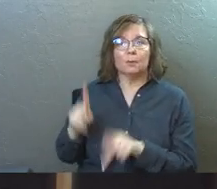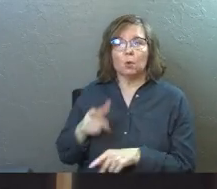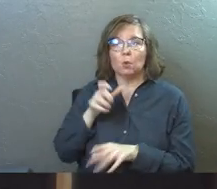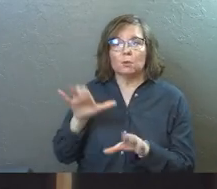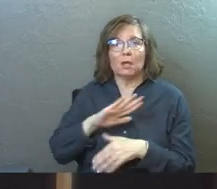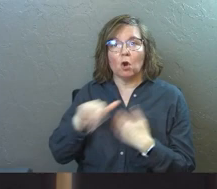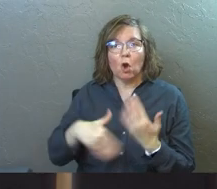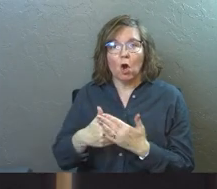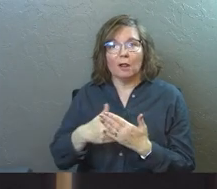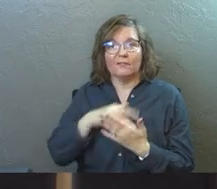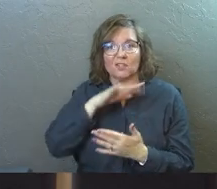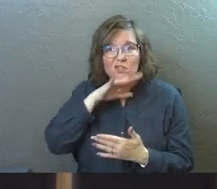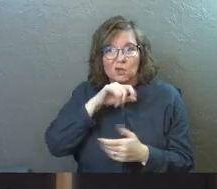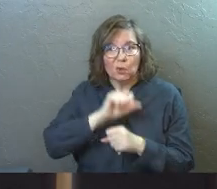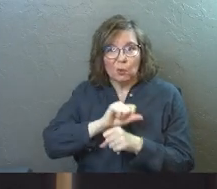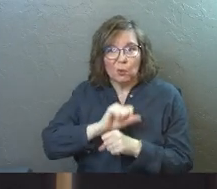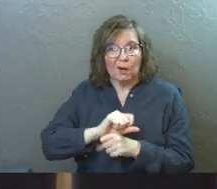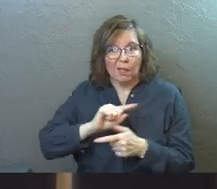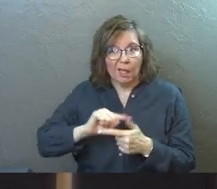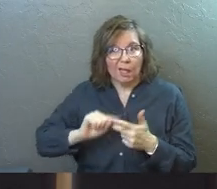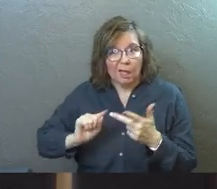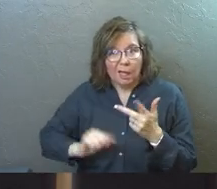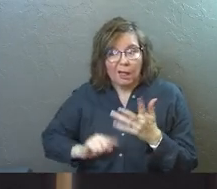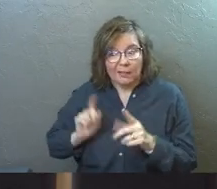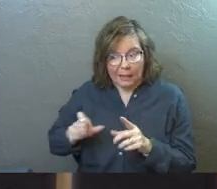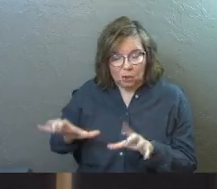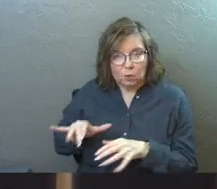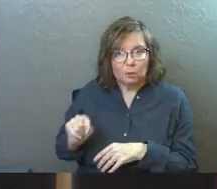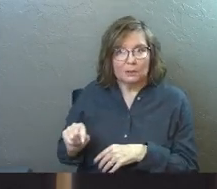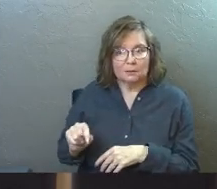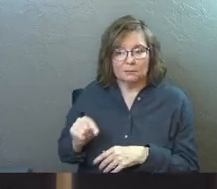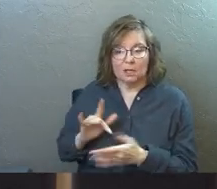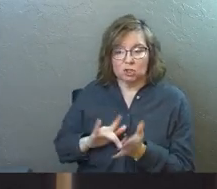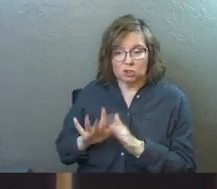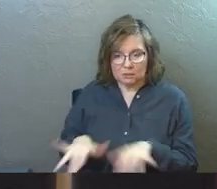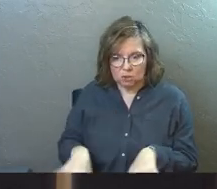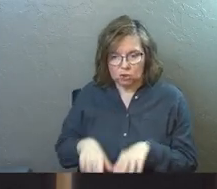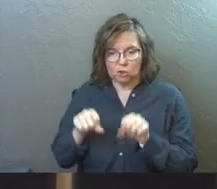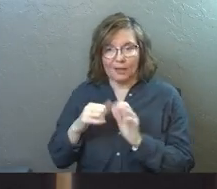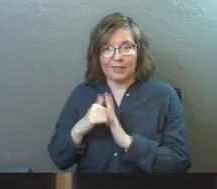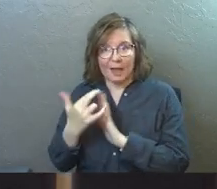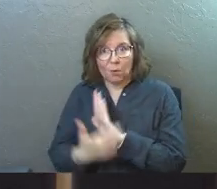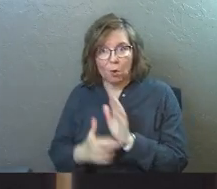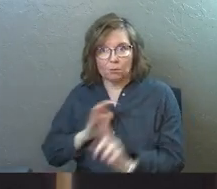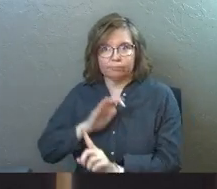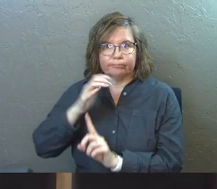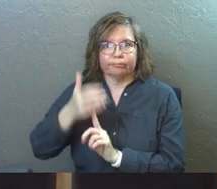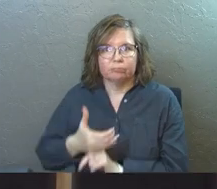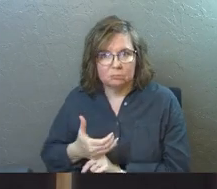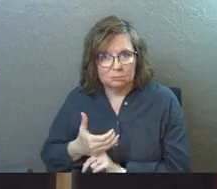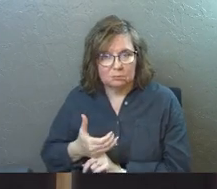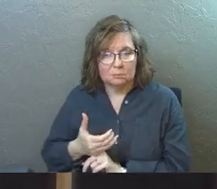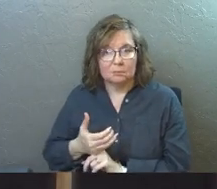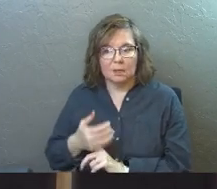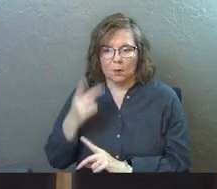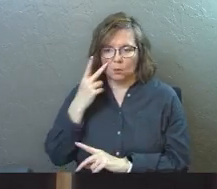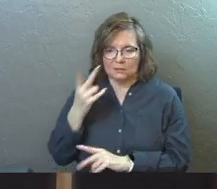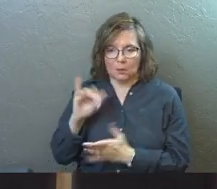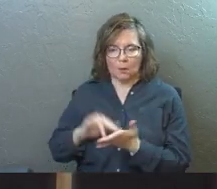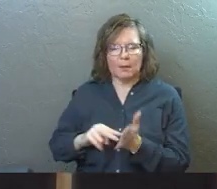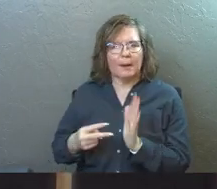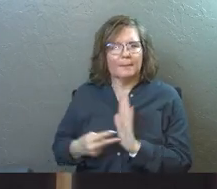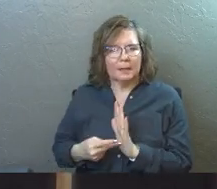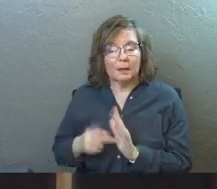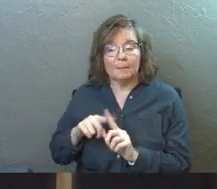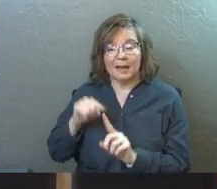person who did all the dirty work for you and they had to do it. And Jesus took that kind of a role. And we're going to dive into that and see what